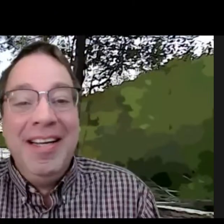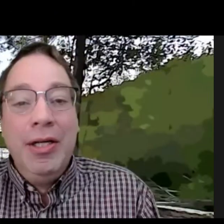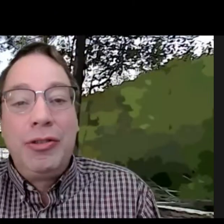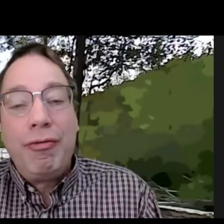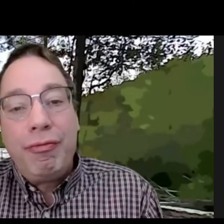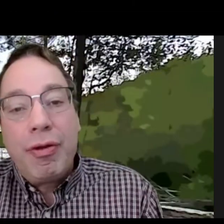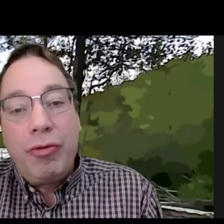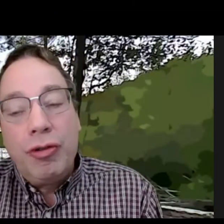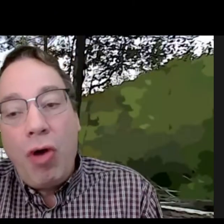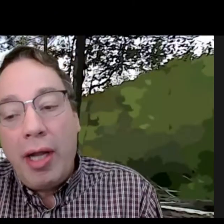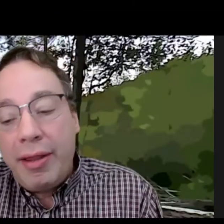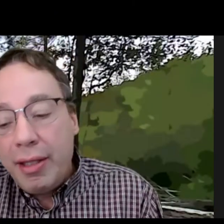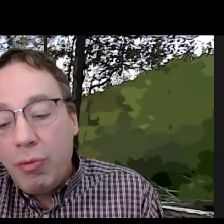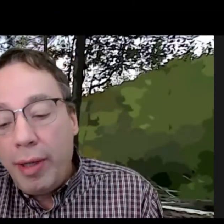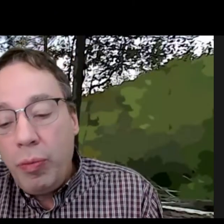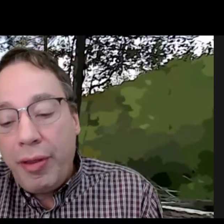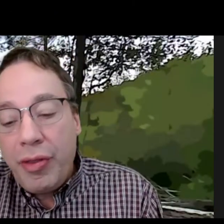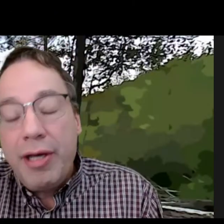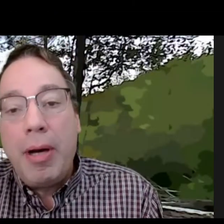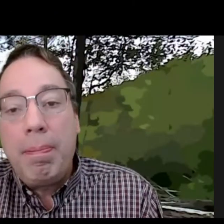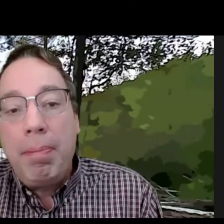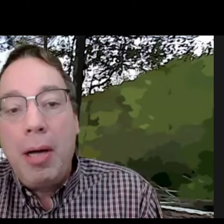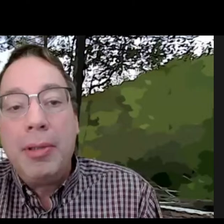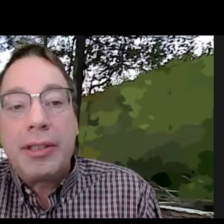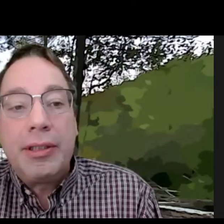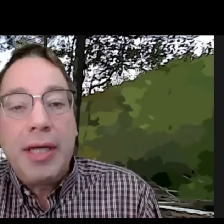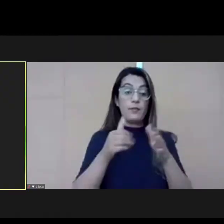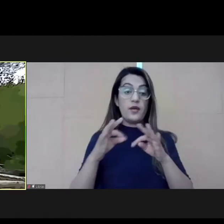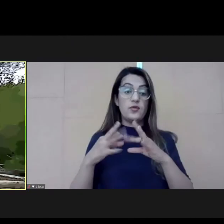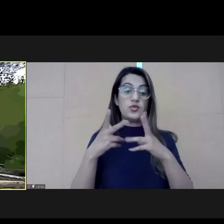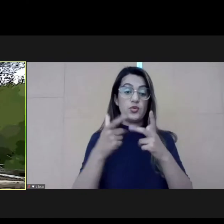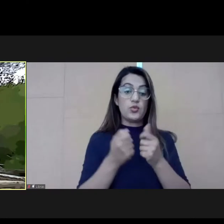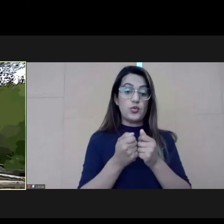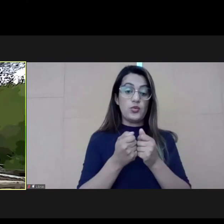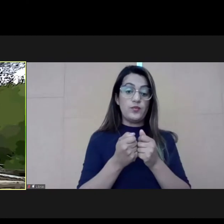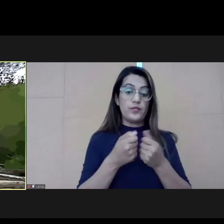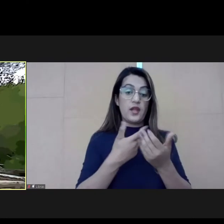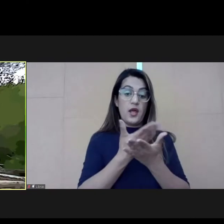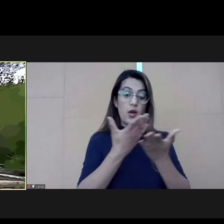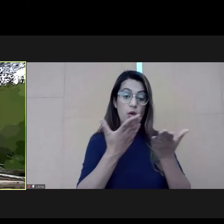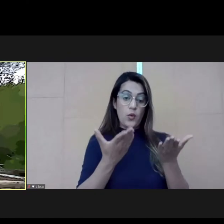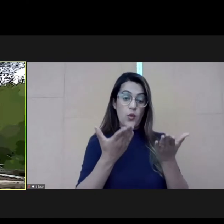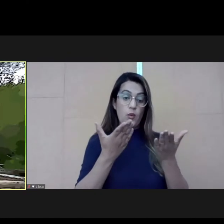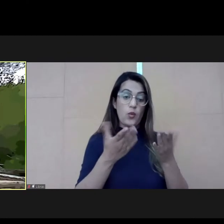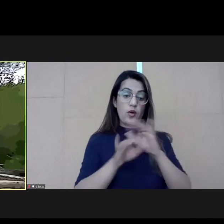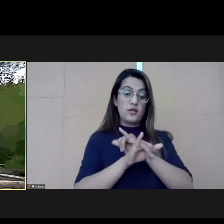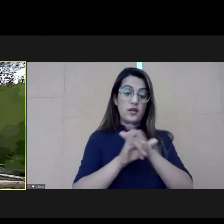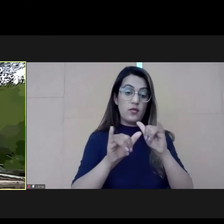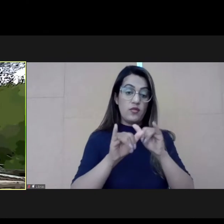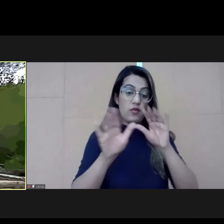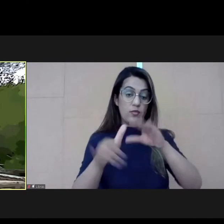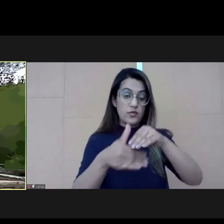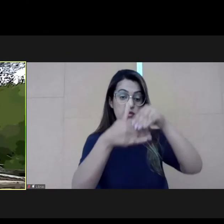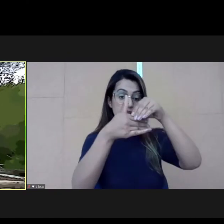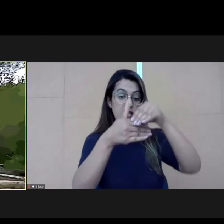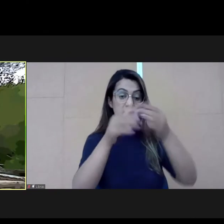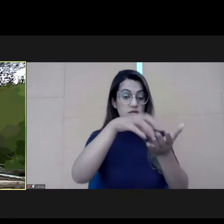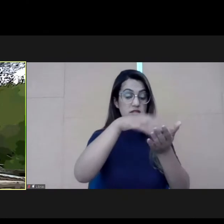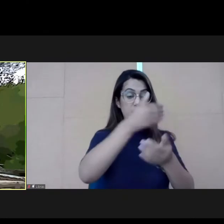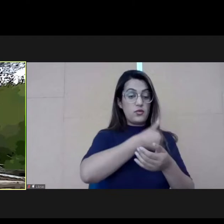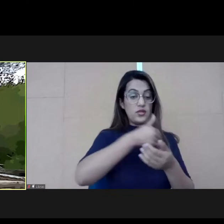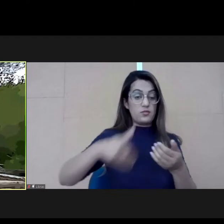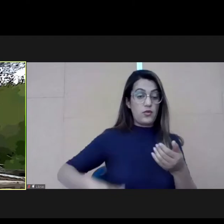So first of all, I think when we think about public sector leaders, there is often a tension between